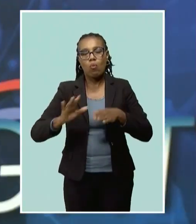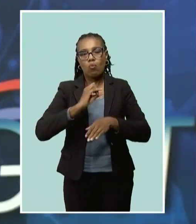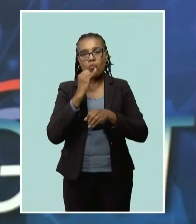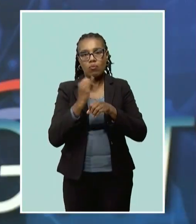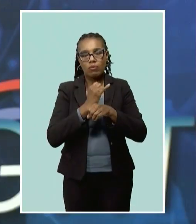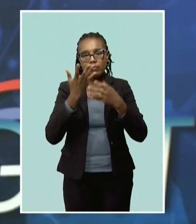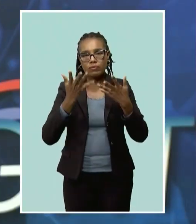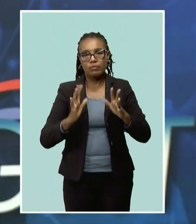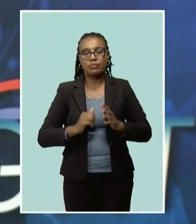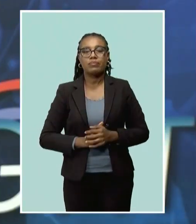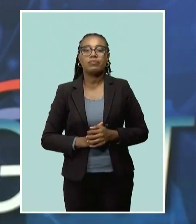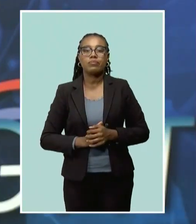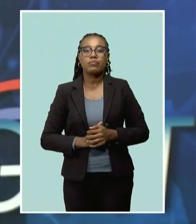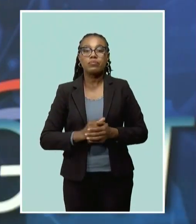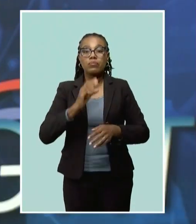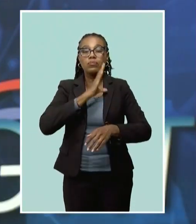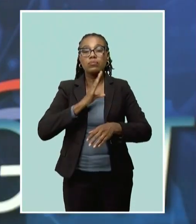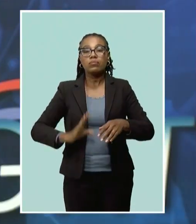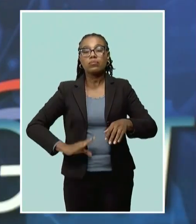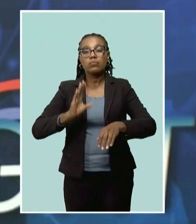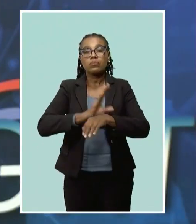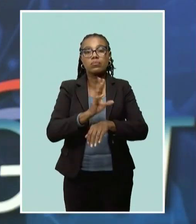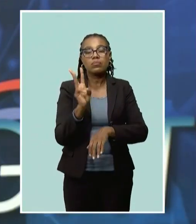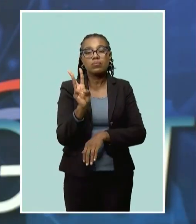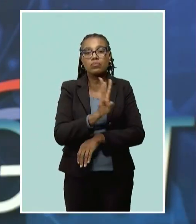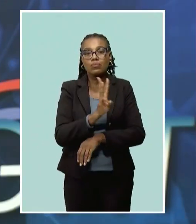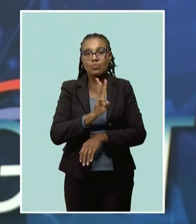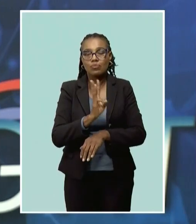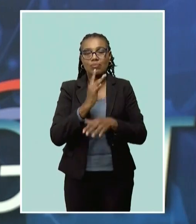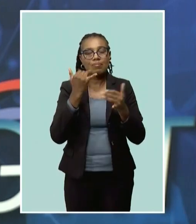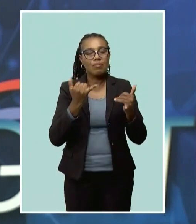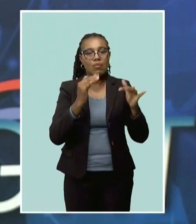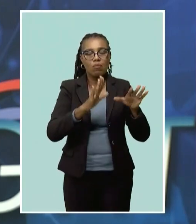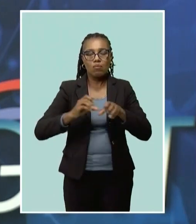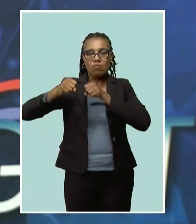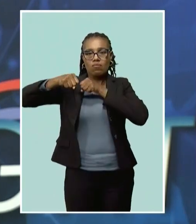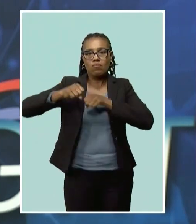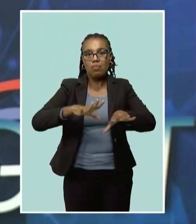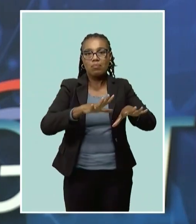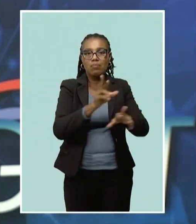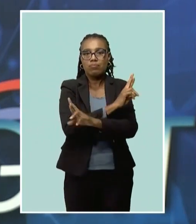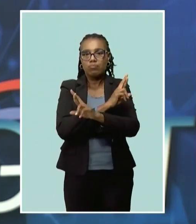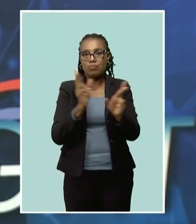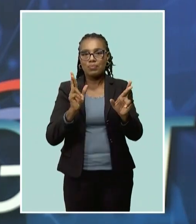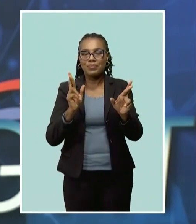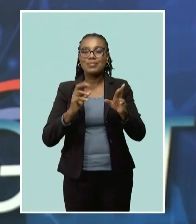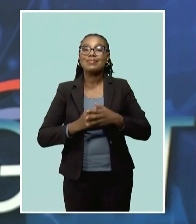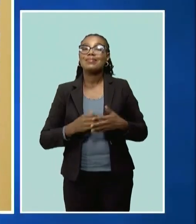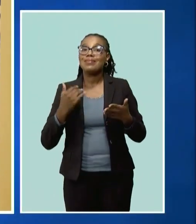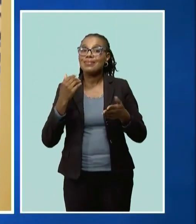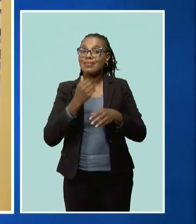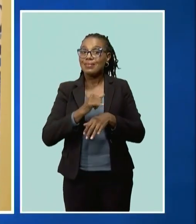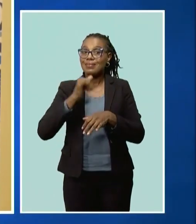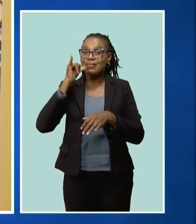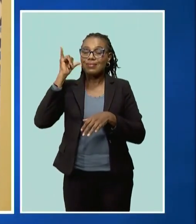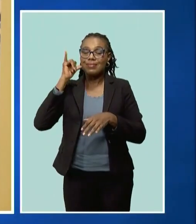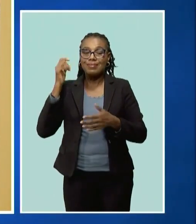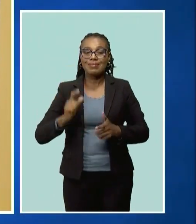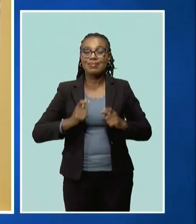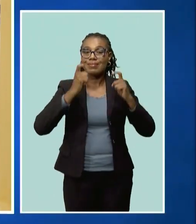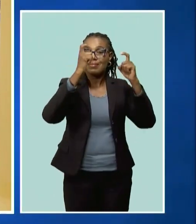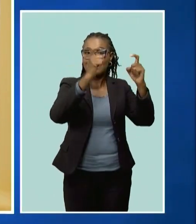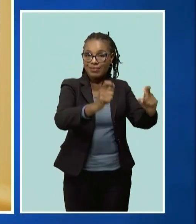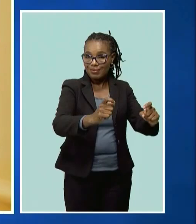The Christchurch West community is now tsunami ready. It officially received the designation yesterday during a ceremony